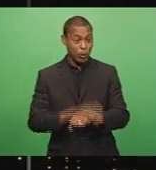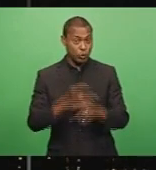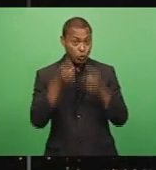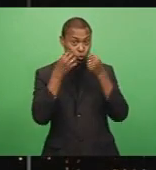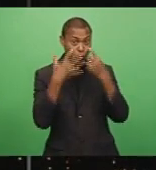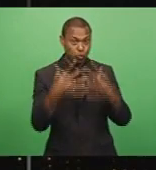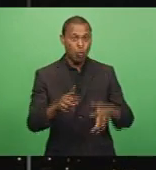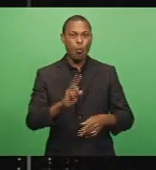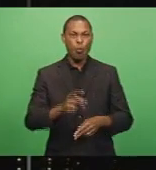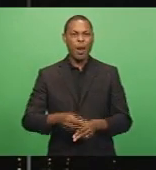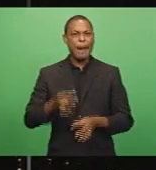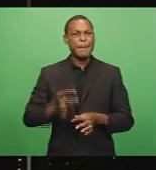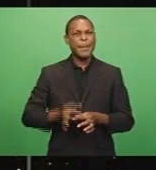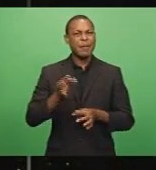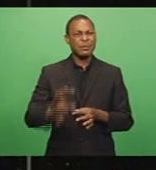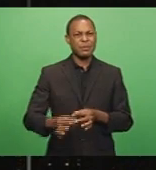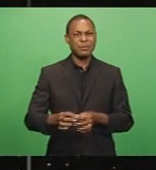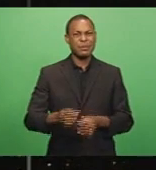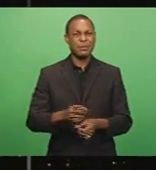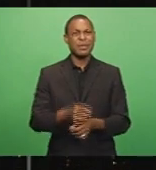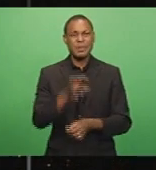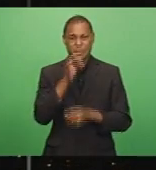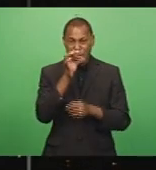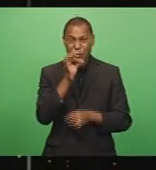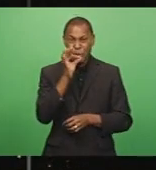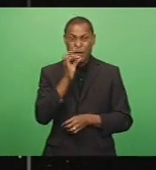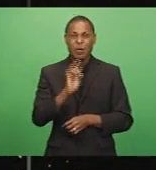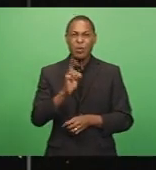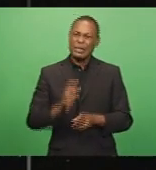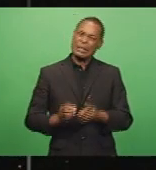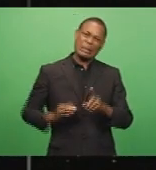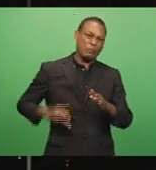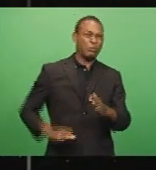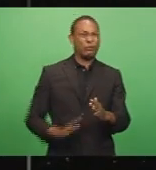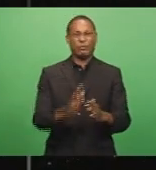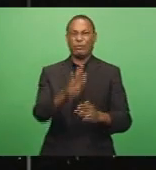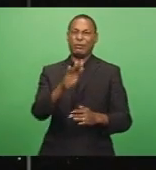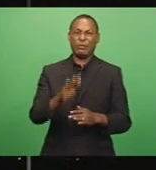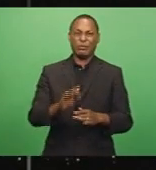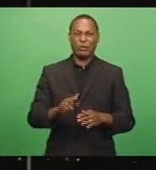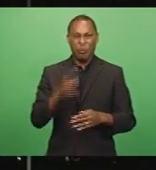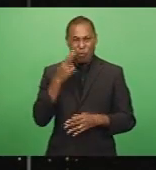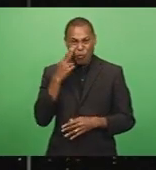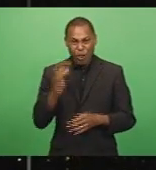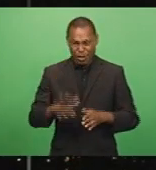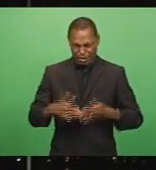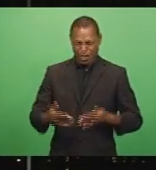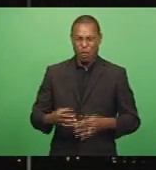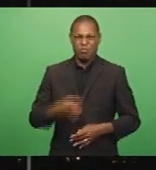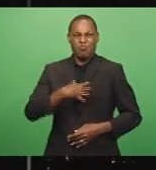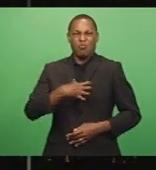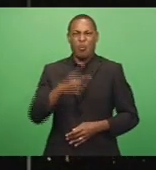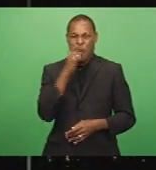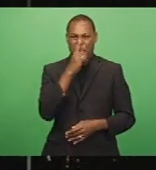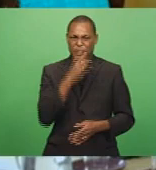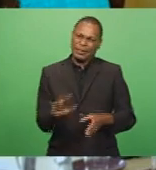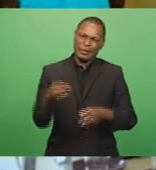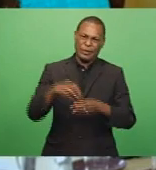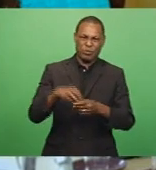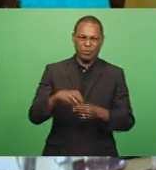of marijuana on the island is increasing. And based on their recent findings, more people are getting involved.